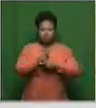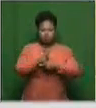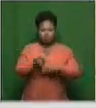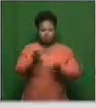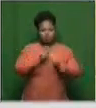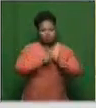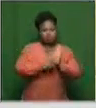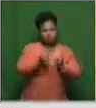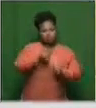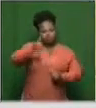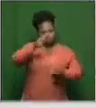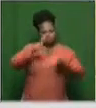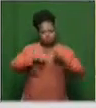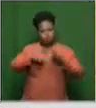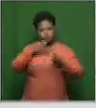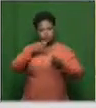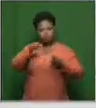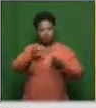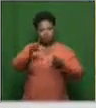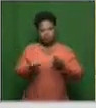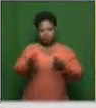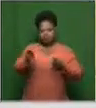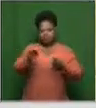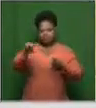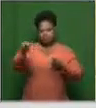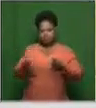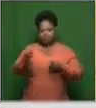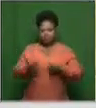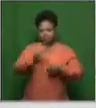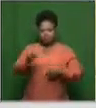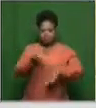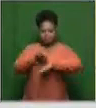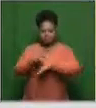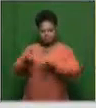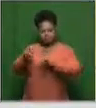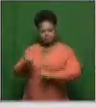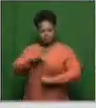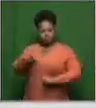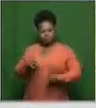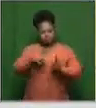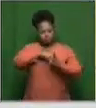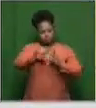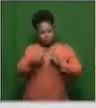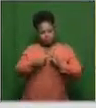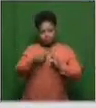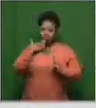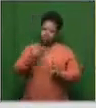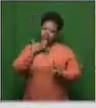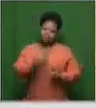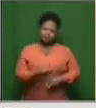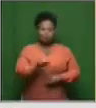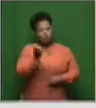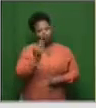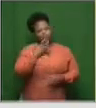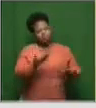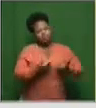Regulatory Authority, and Professor Geoffrey Mpahlele of the South African Medical Research Council. Thank you so much to all of you for joining